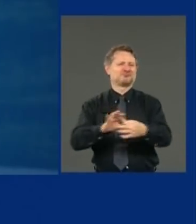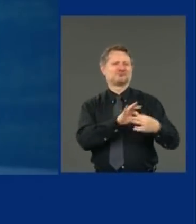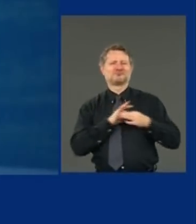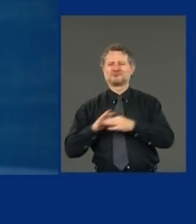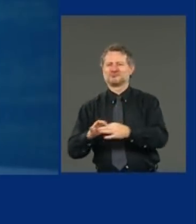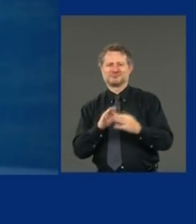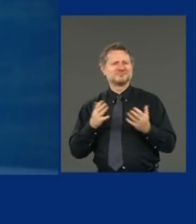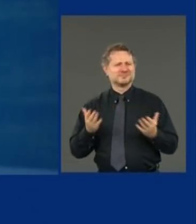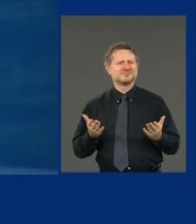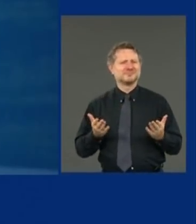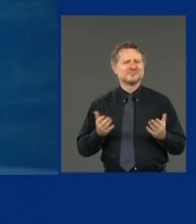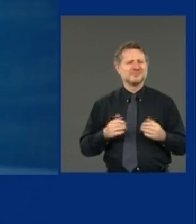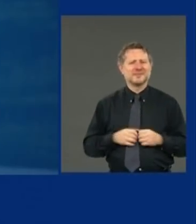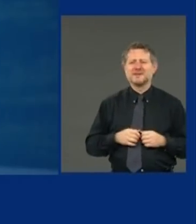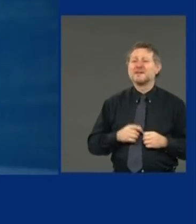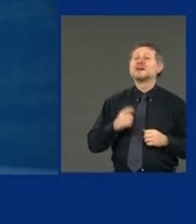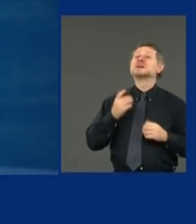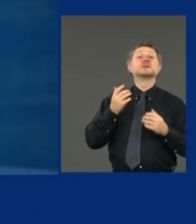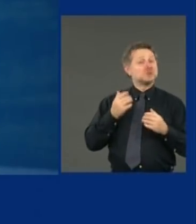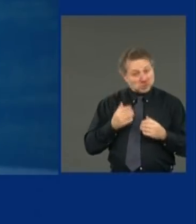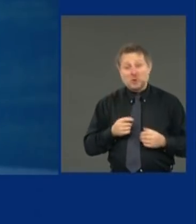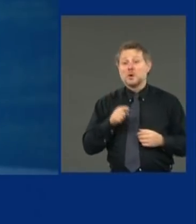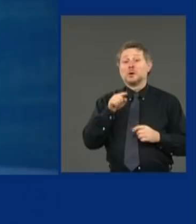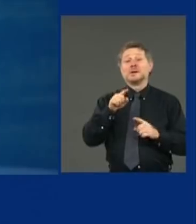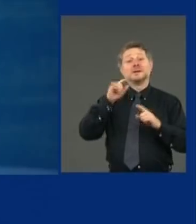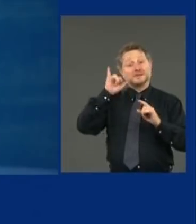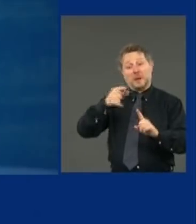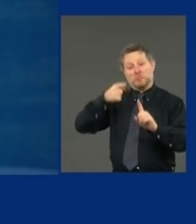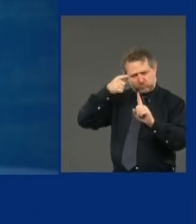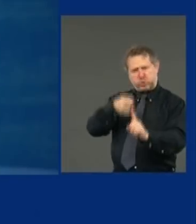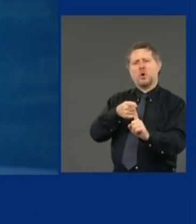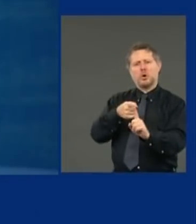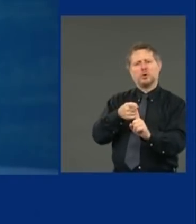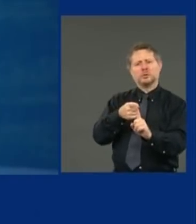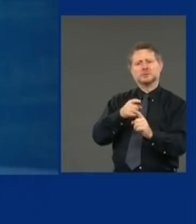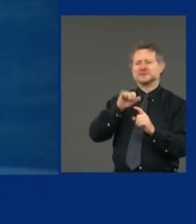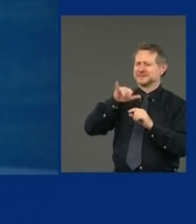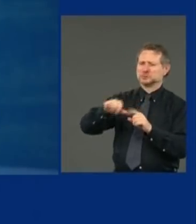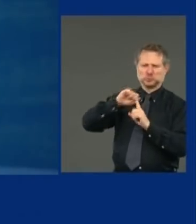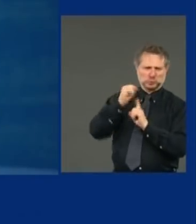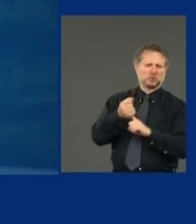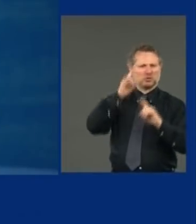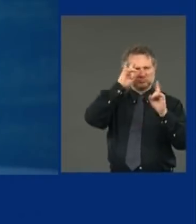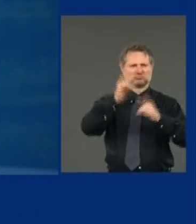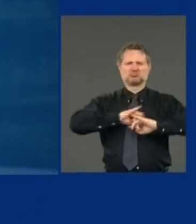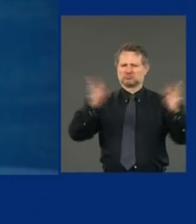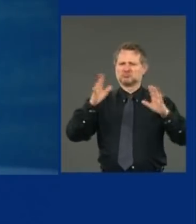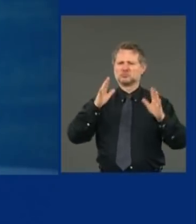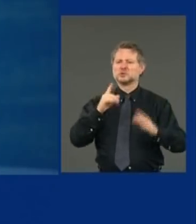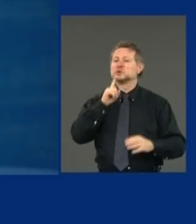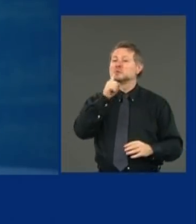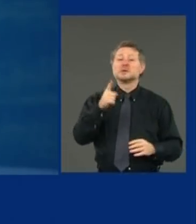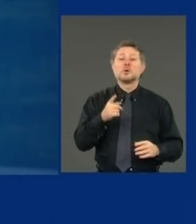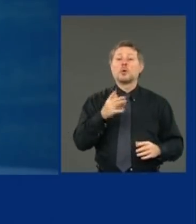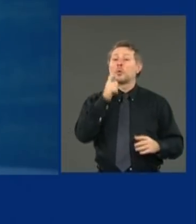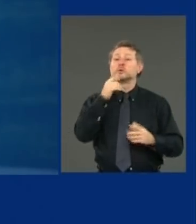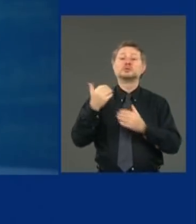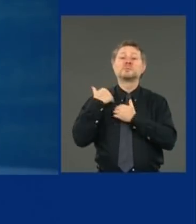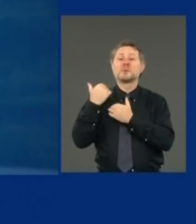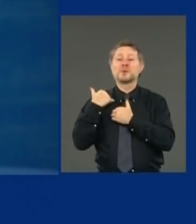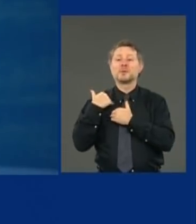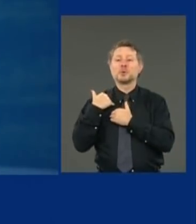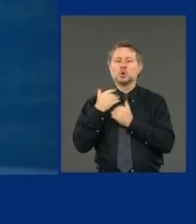beauty and the conundrum of this situation. It is wholly dependent on